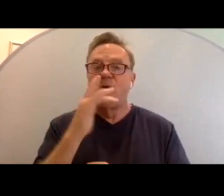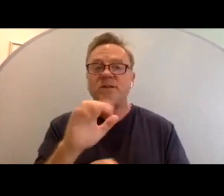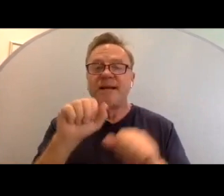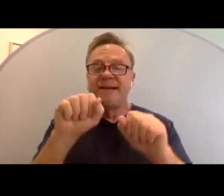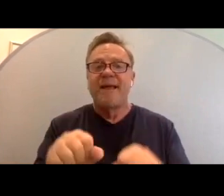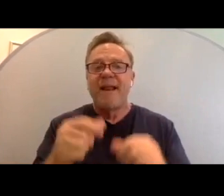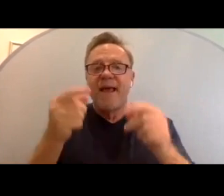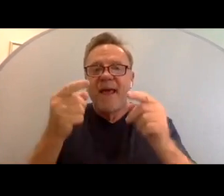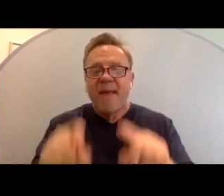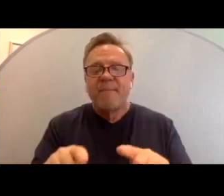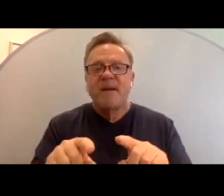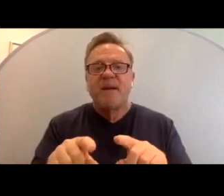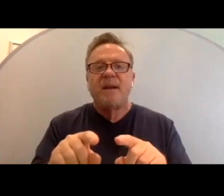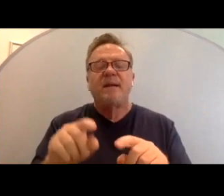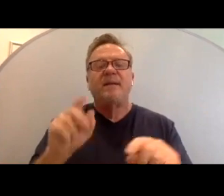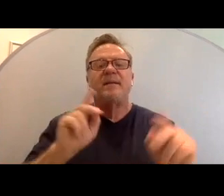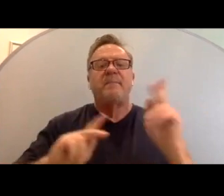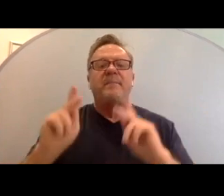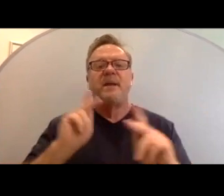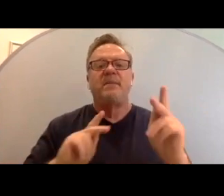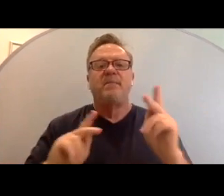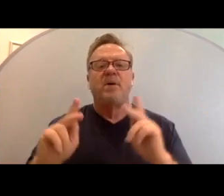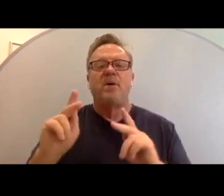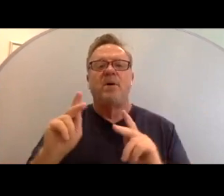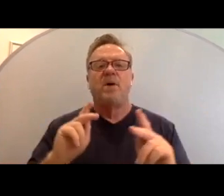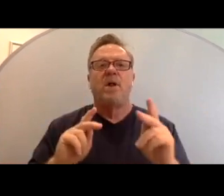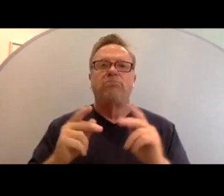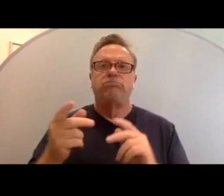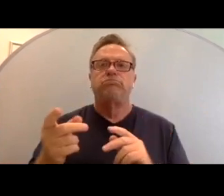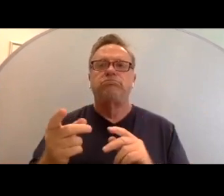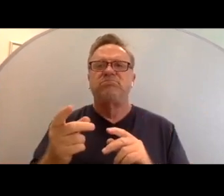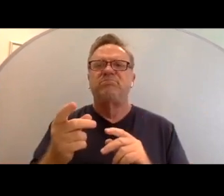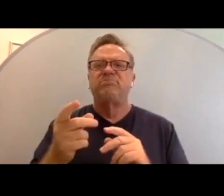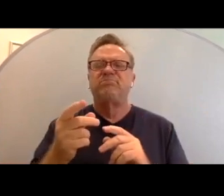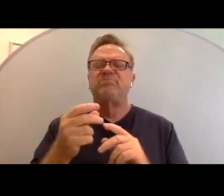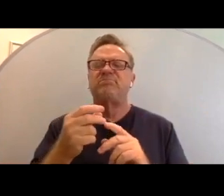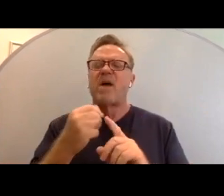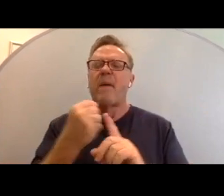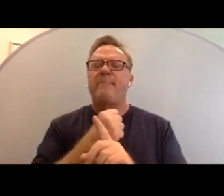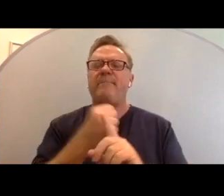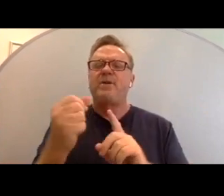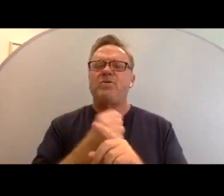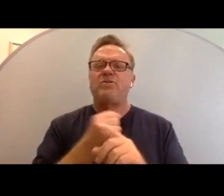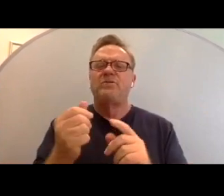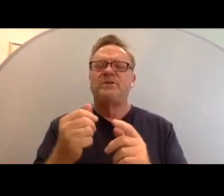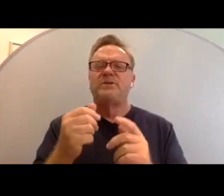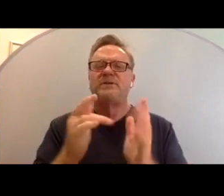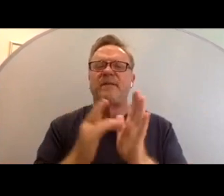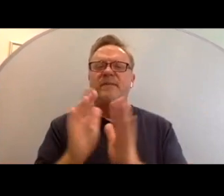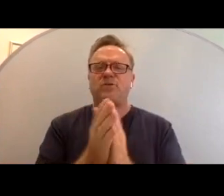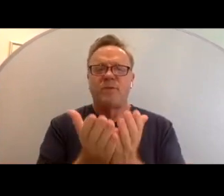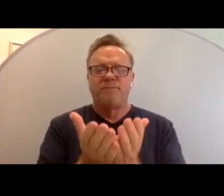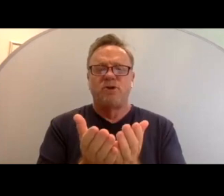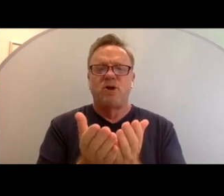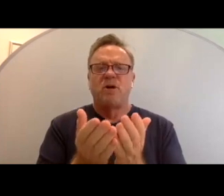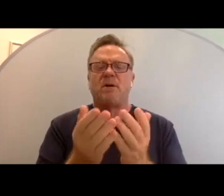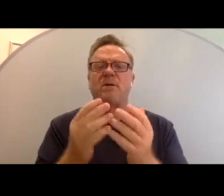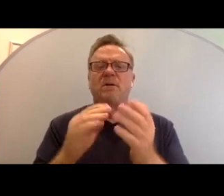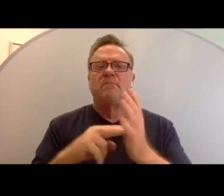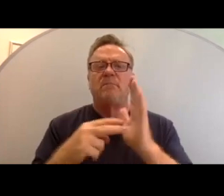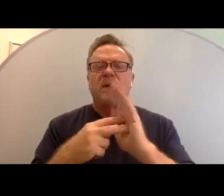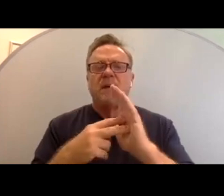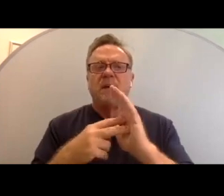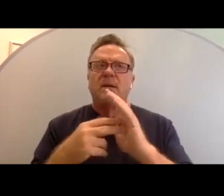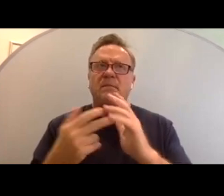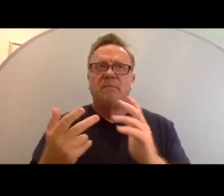that people abuse scripture in terms of dealing